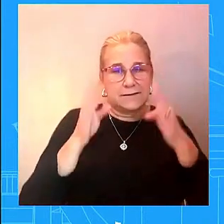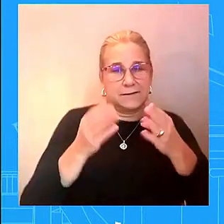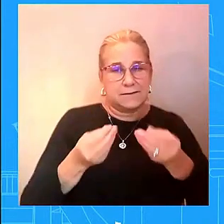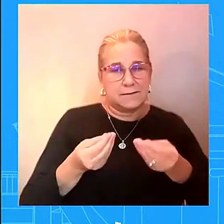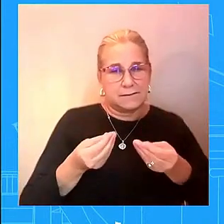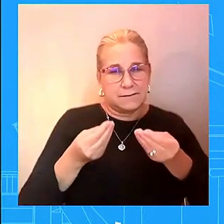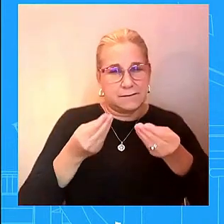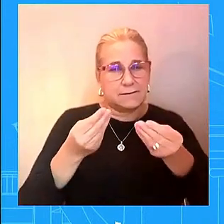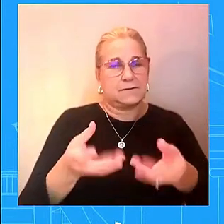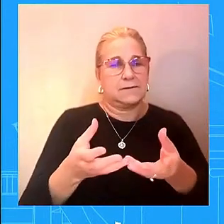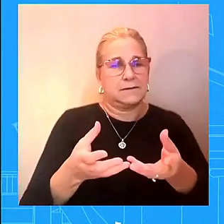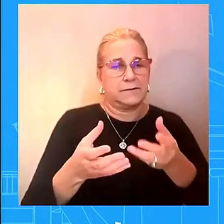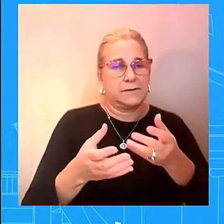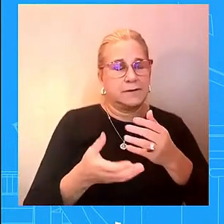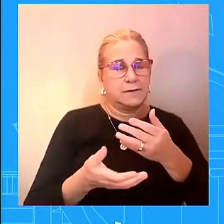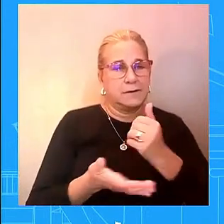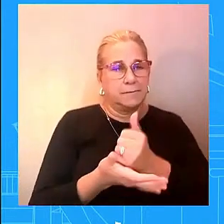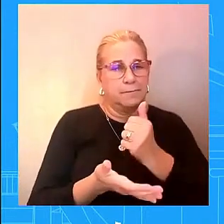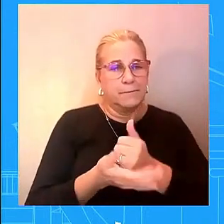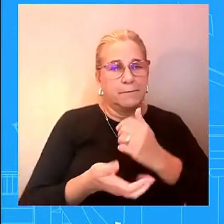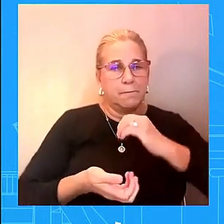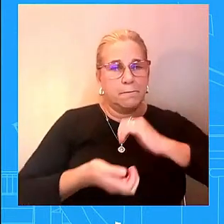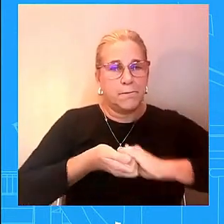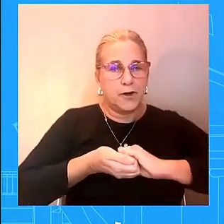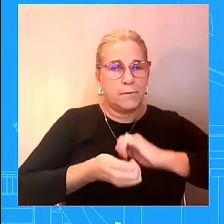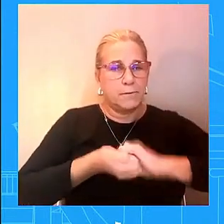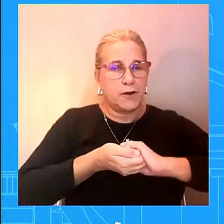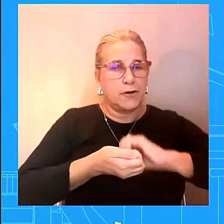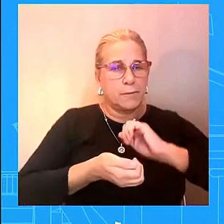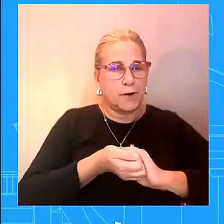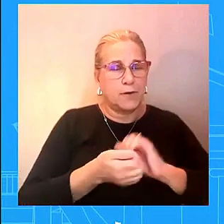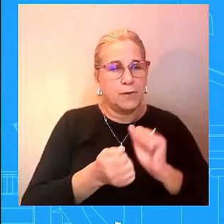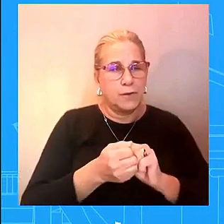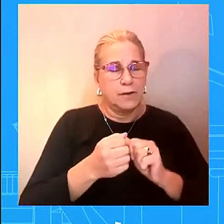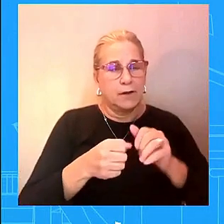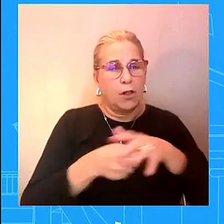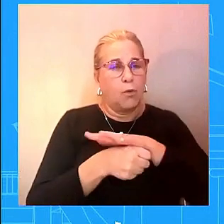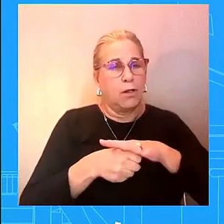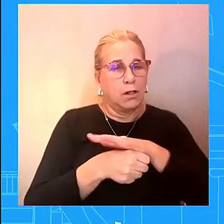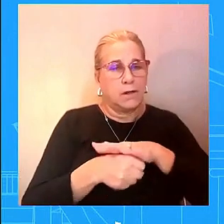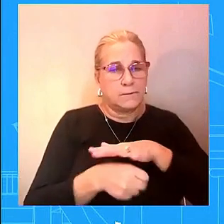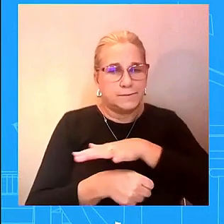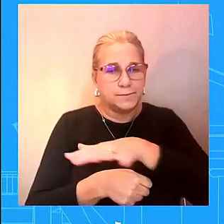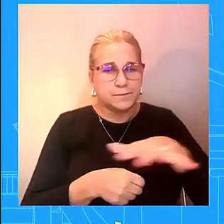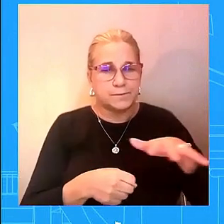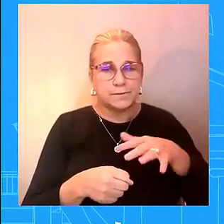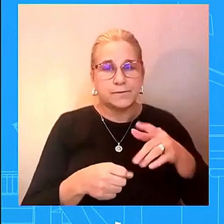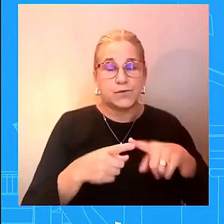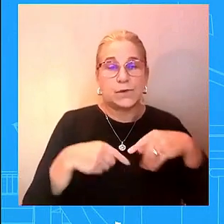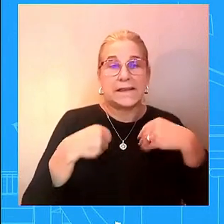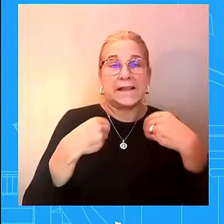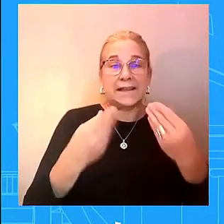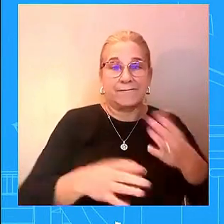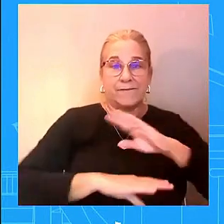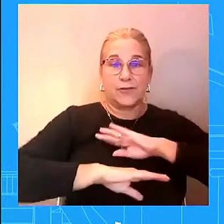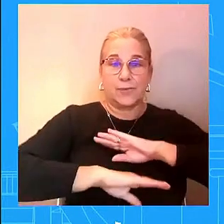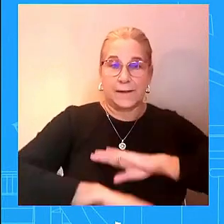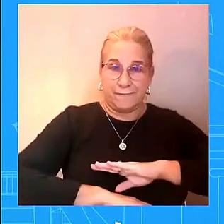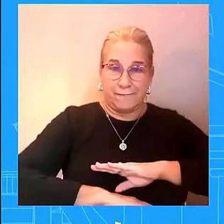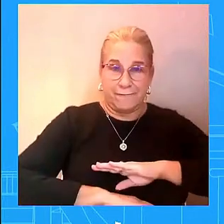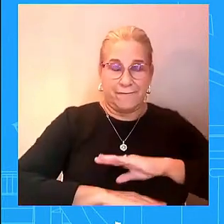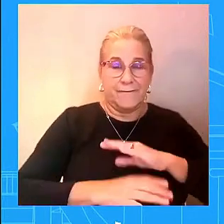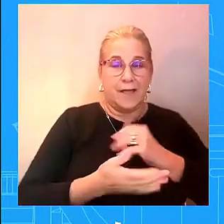the ground and that is that type of misinformation conspiracy theories uh is only hurtful